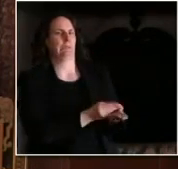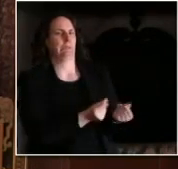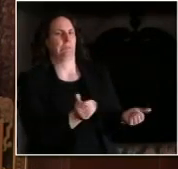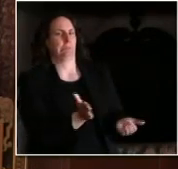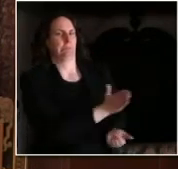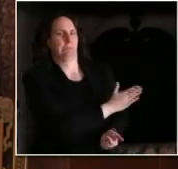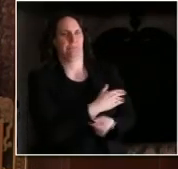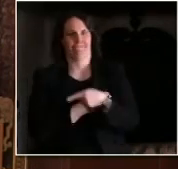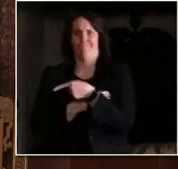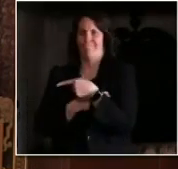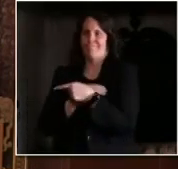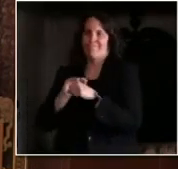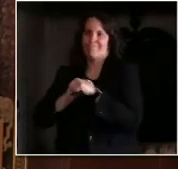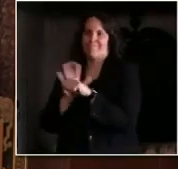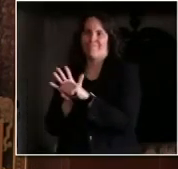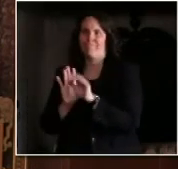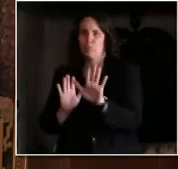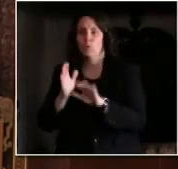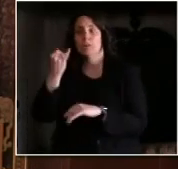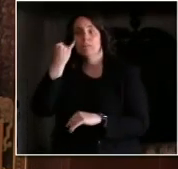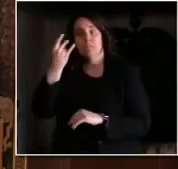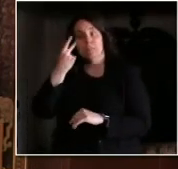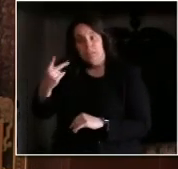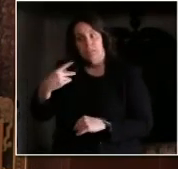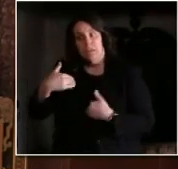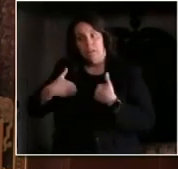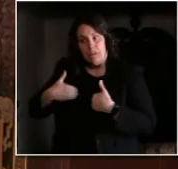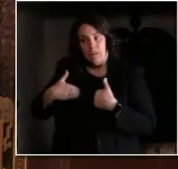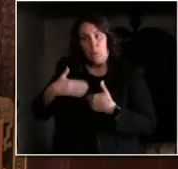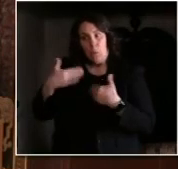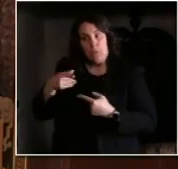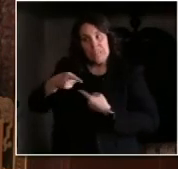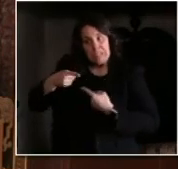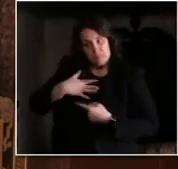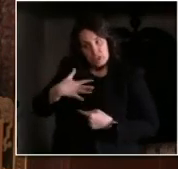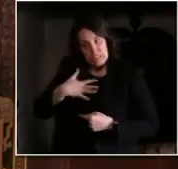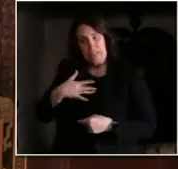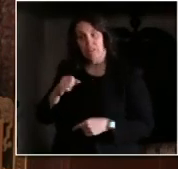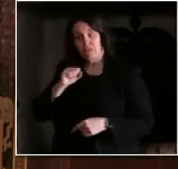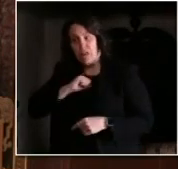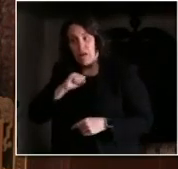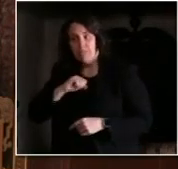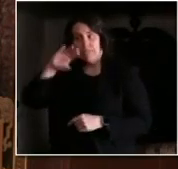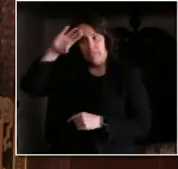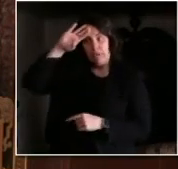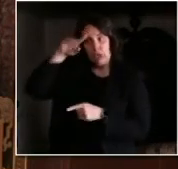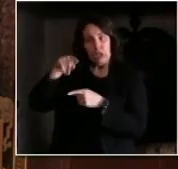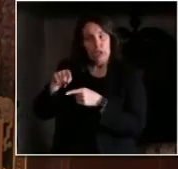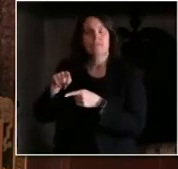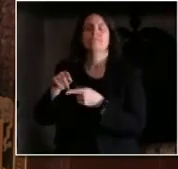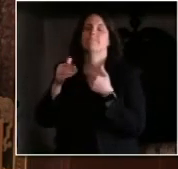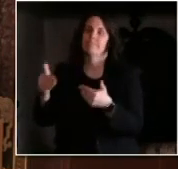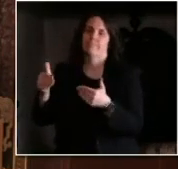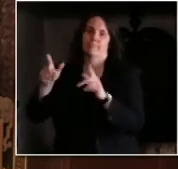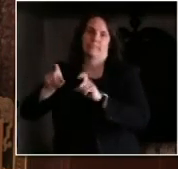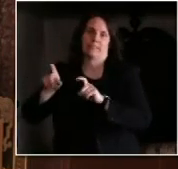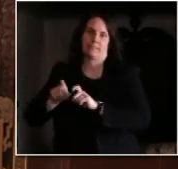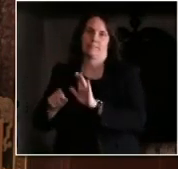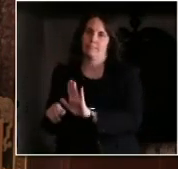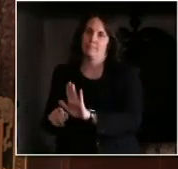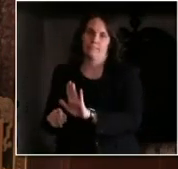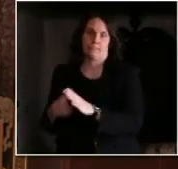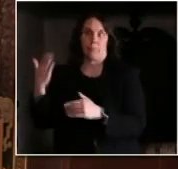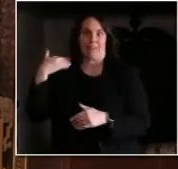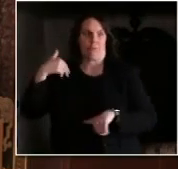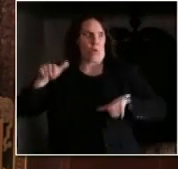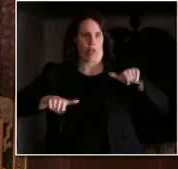and severe symptoms requiring hospitalizations that's going to be able to change a lot now because patients with mild symptoms seen in the outpatient setting can